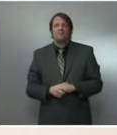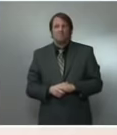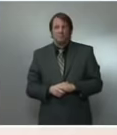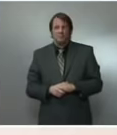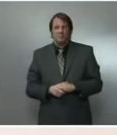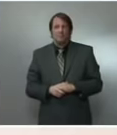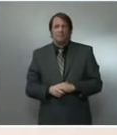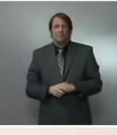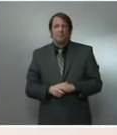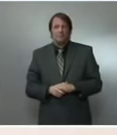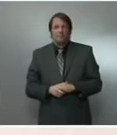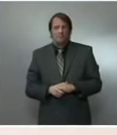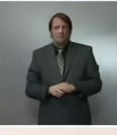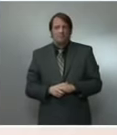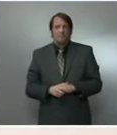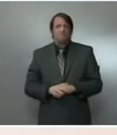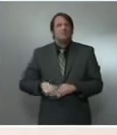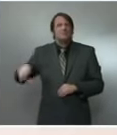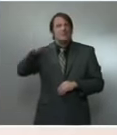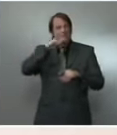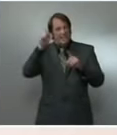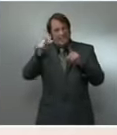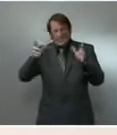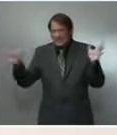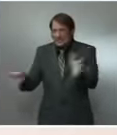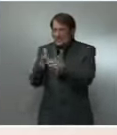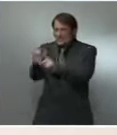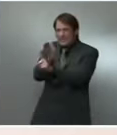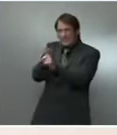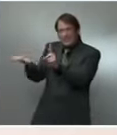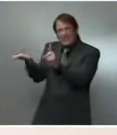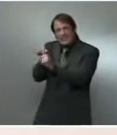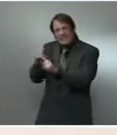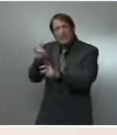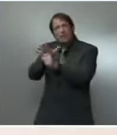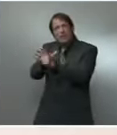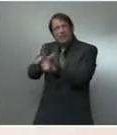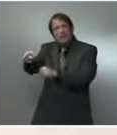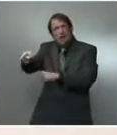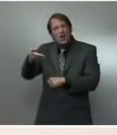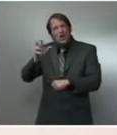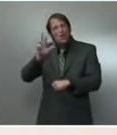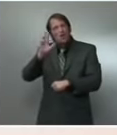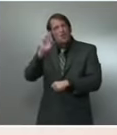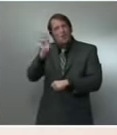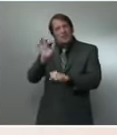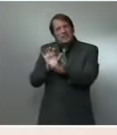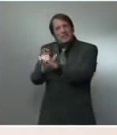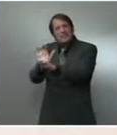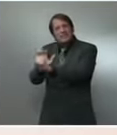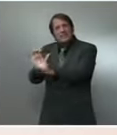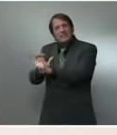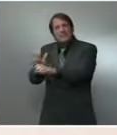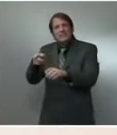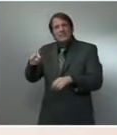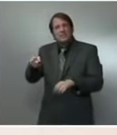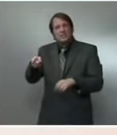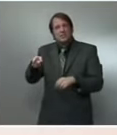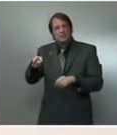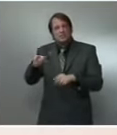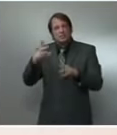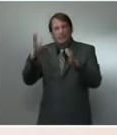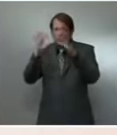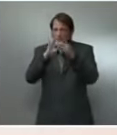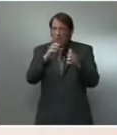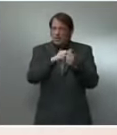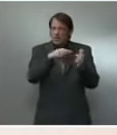should pressure Republicans in the Senate and ask them why they are opposing universal background checks when the vast majority of the American public supports it.